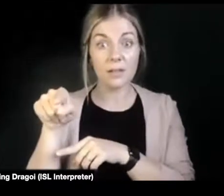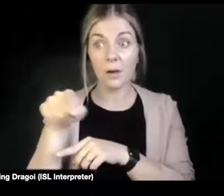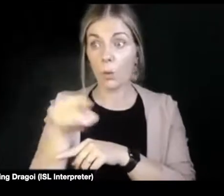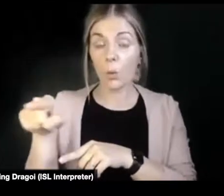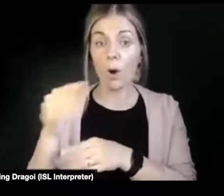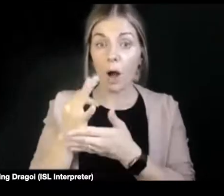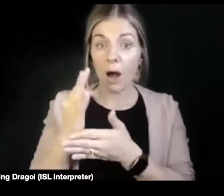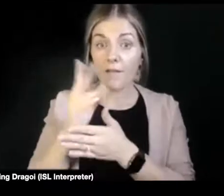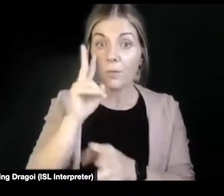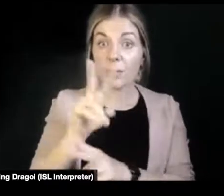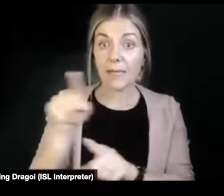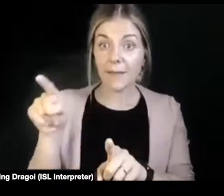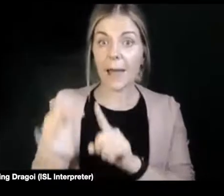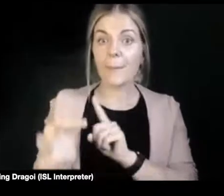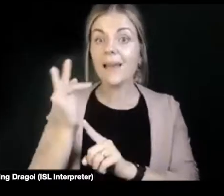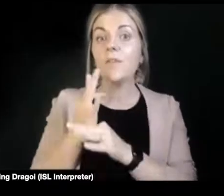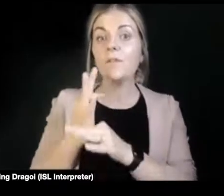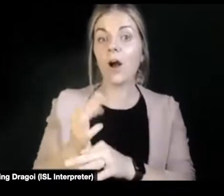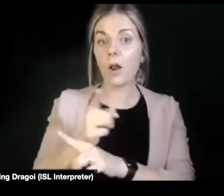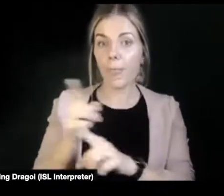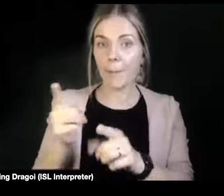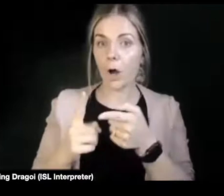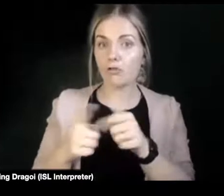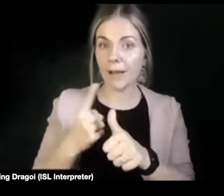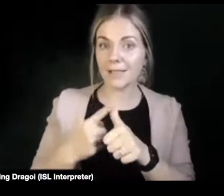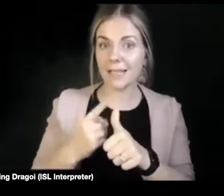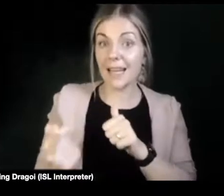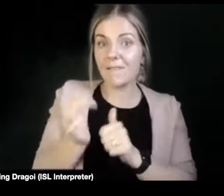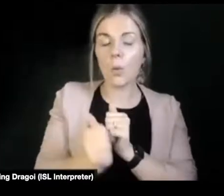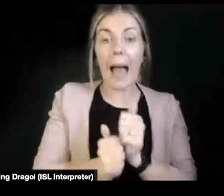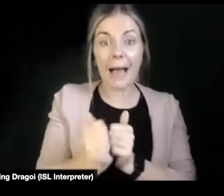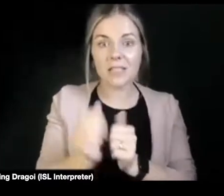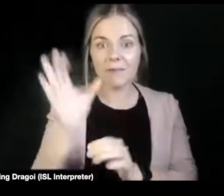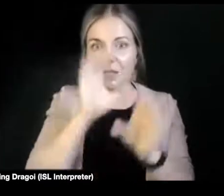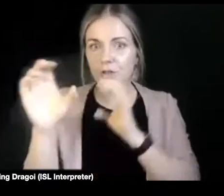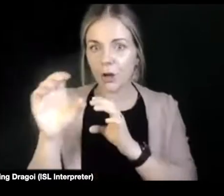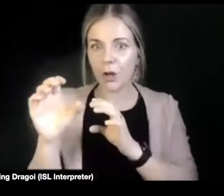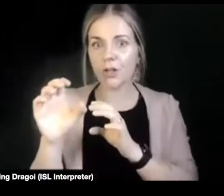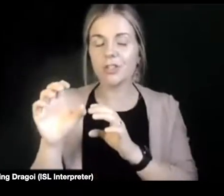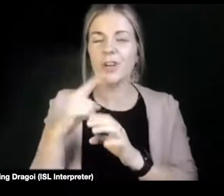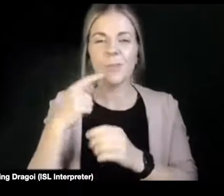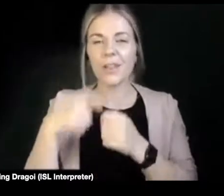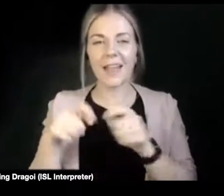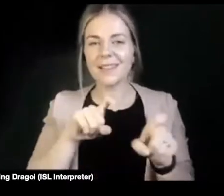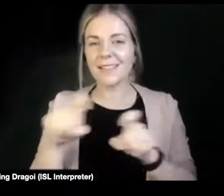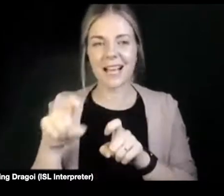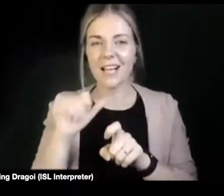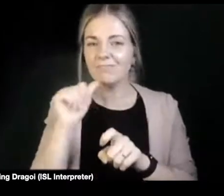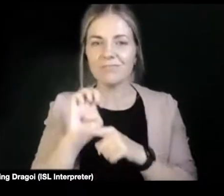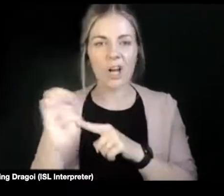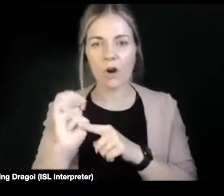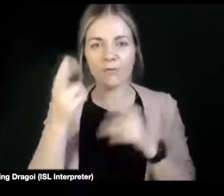people if you follow those people, if you're actively bowing out. So then you've got the lack of representation in the media,